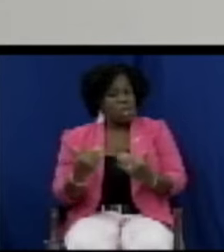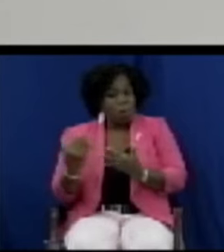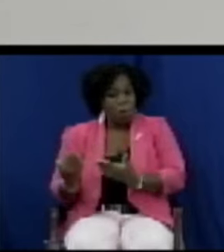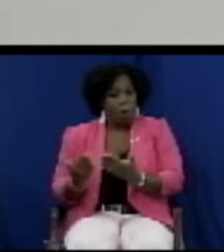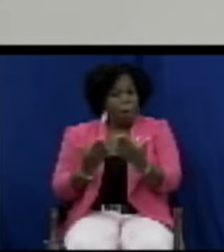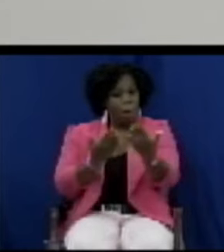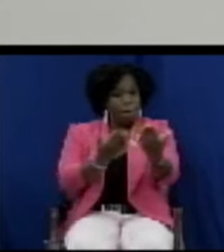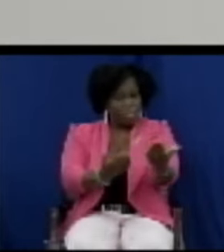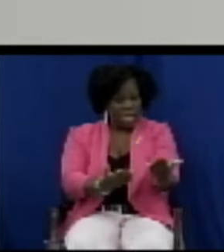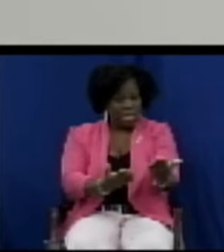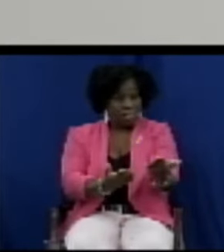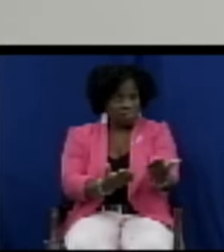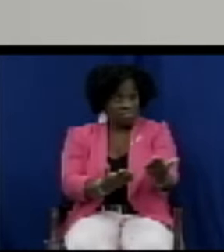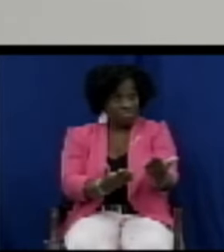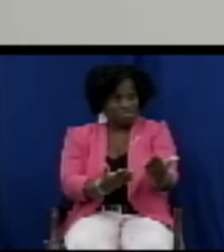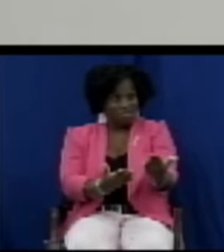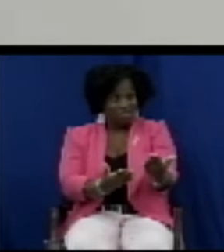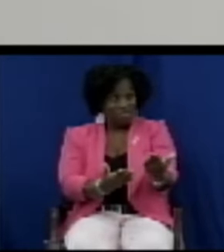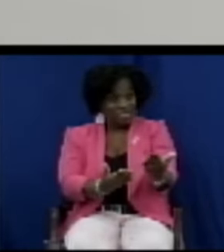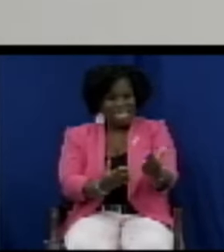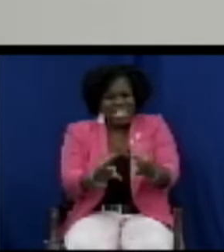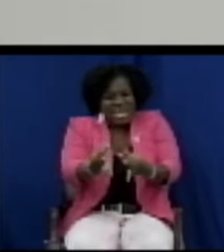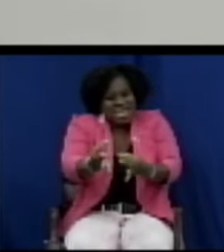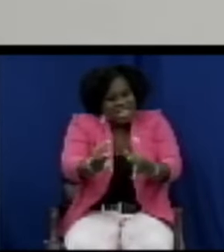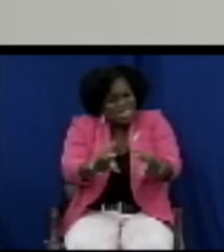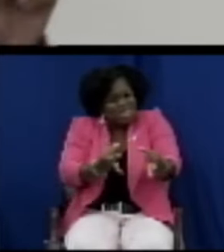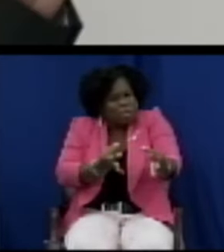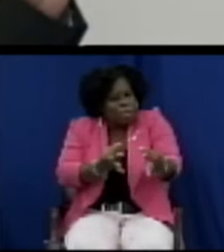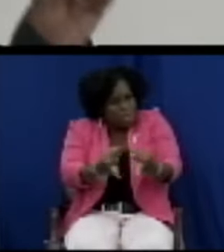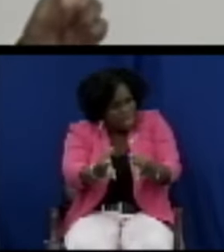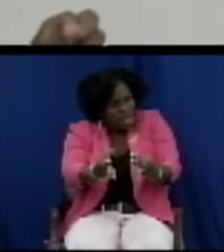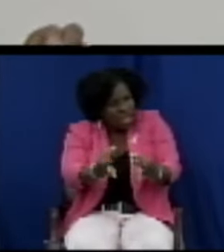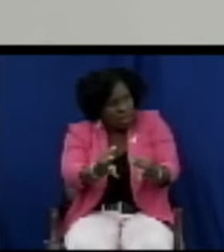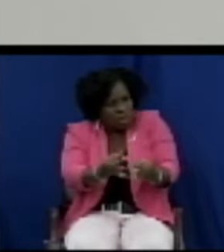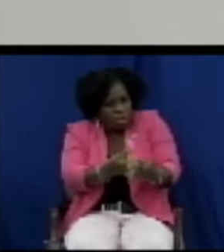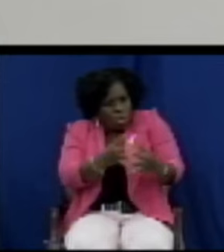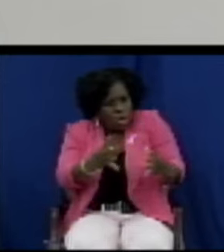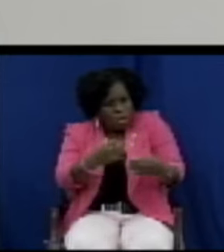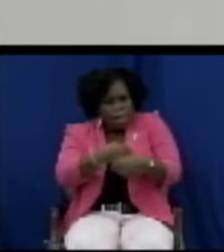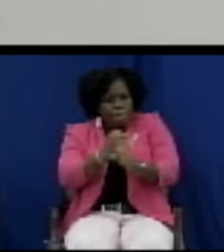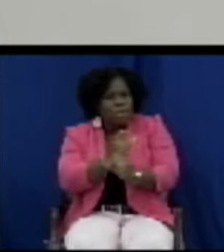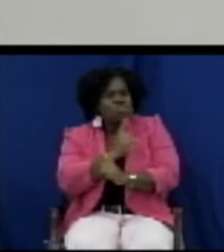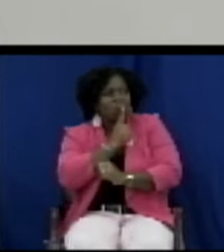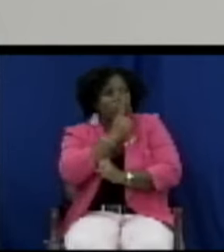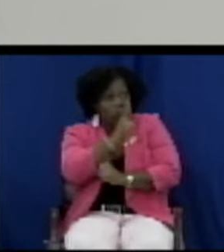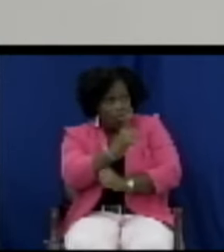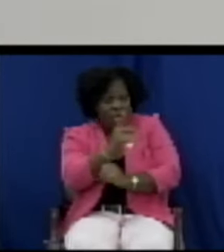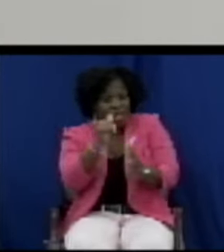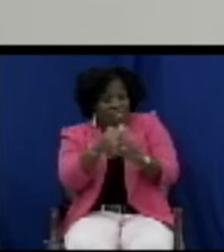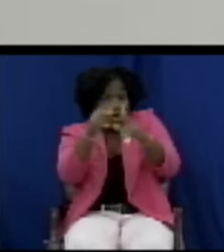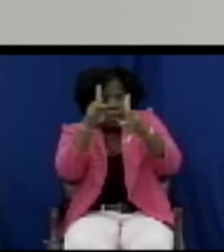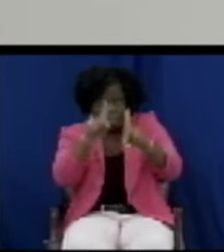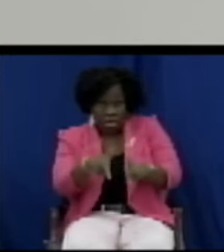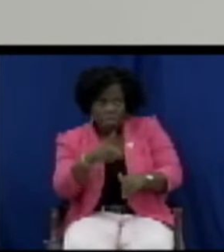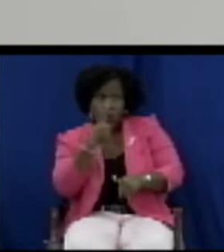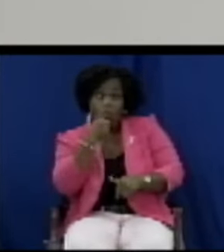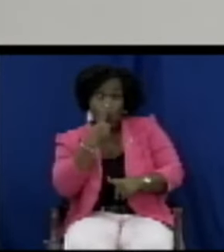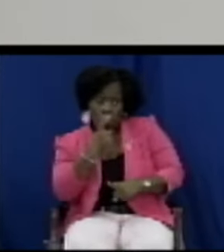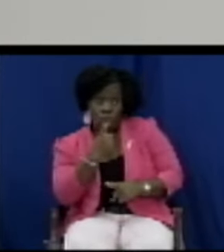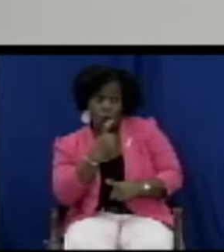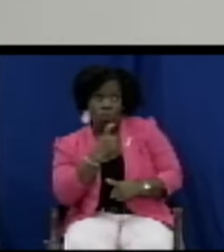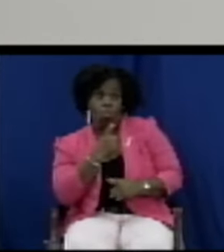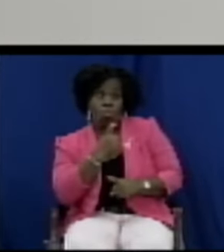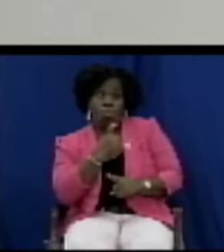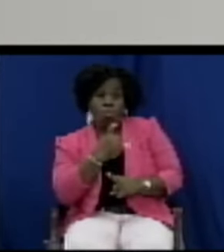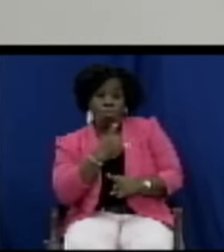goes so much further in ensuring that the persons who are policing the bill the persons who are